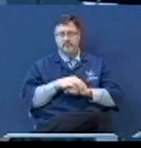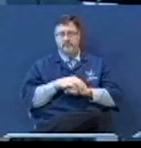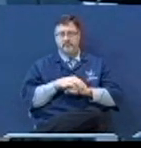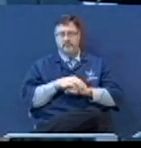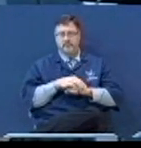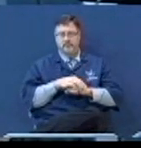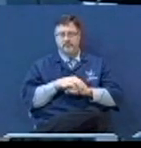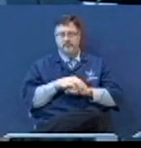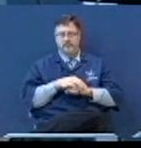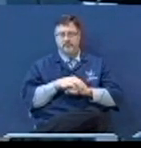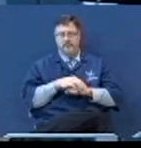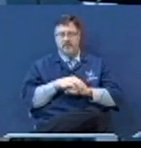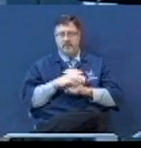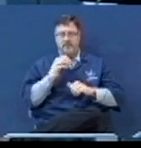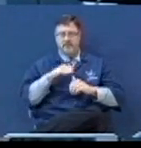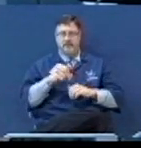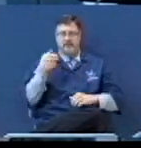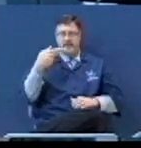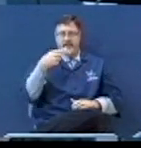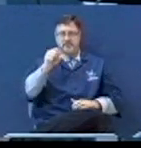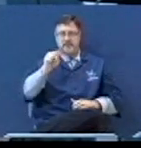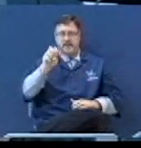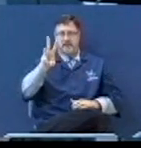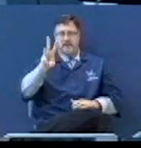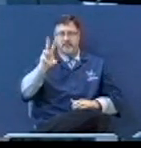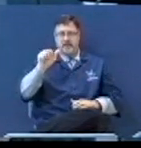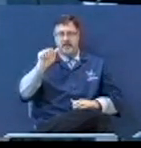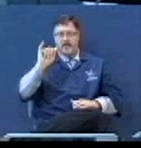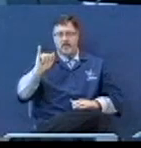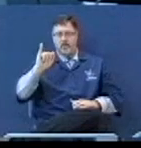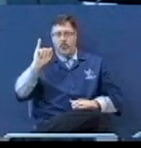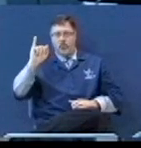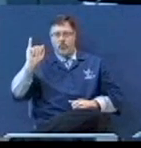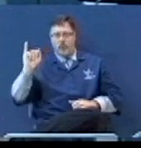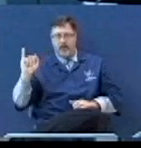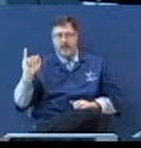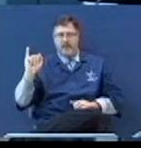Hawaii, and they pronounce it different than that.